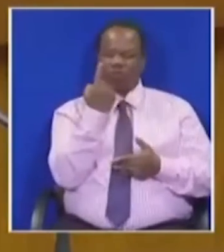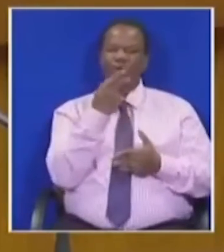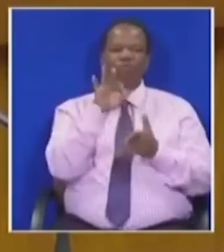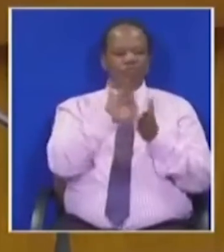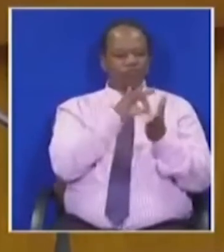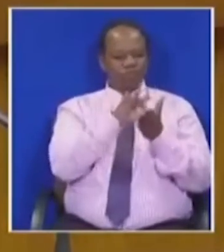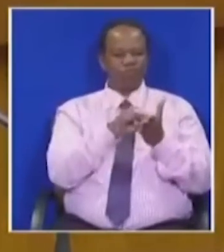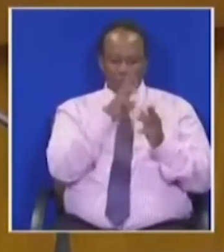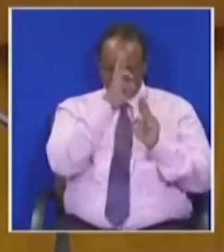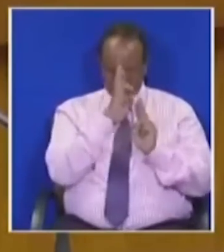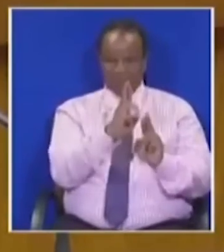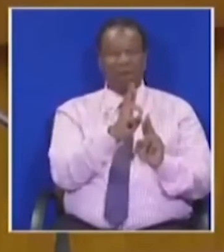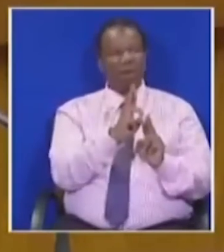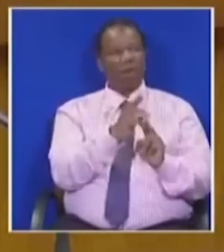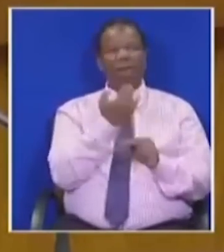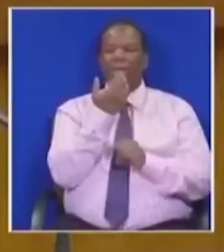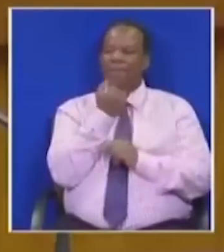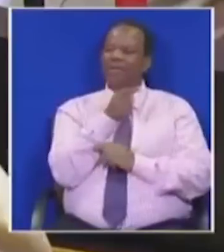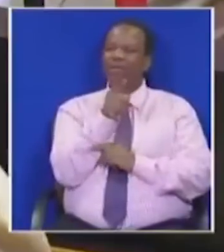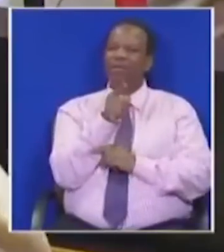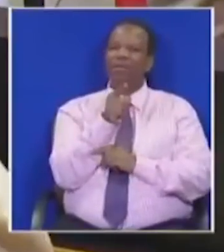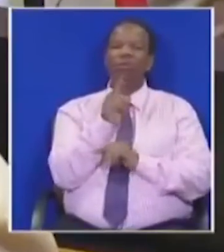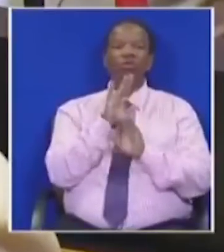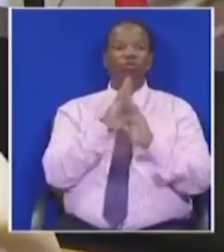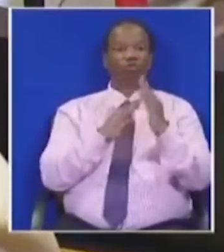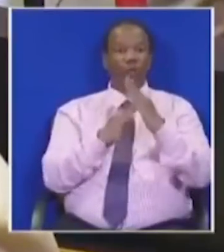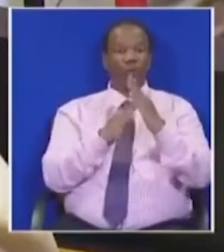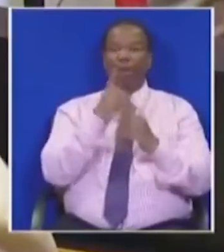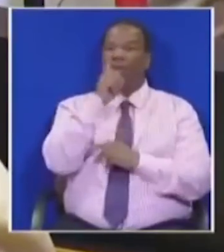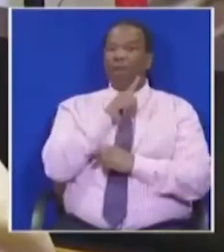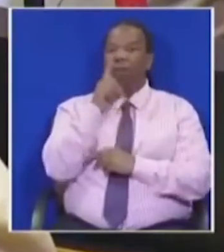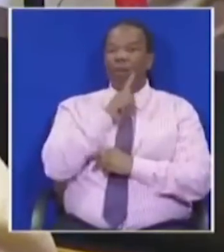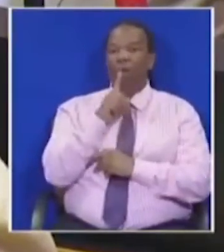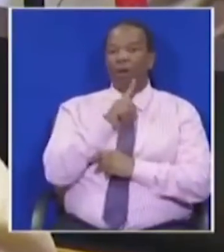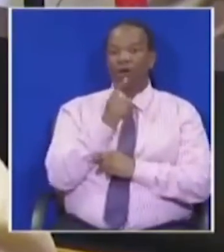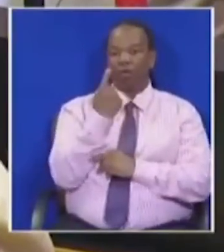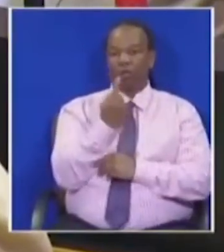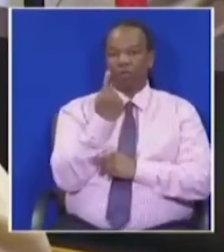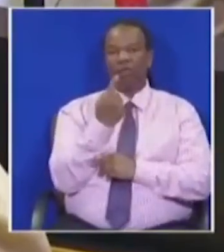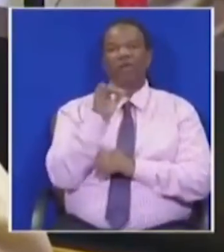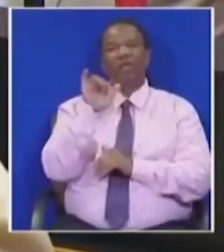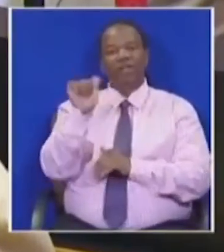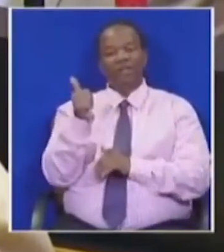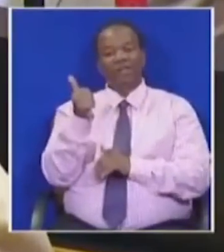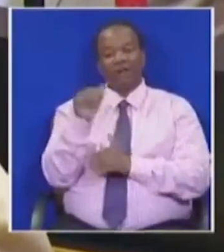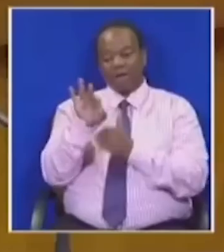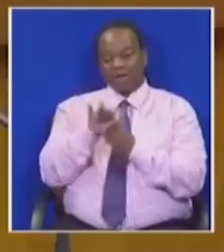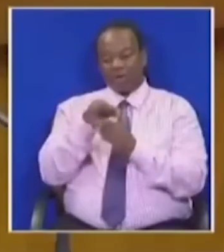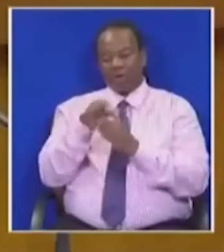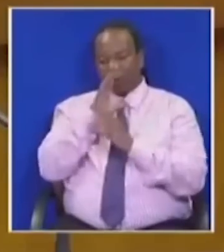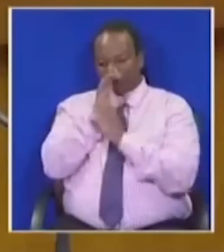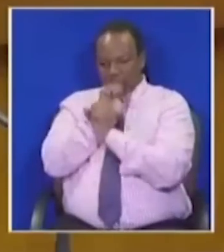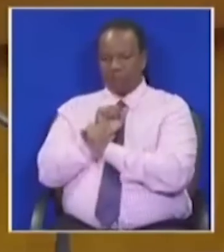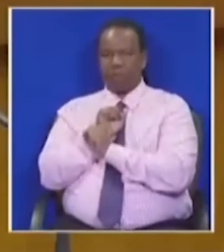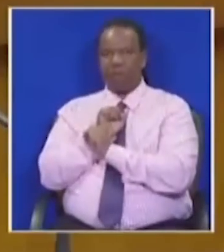So, stop misleading yourself. Stop telling yourself a lie. The vote is secret. Your conscience